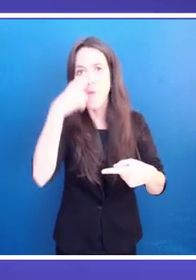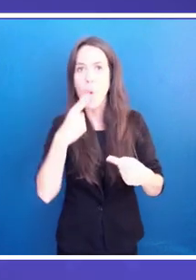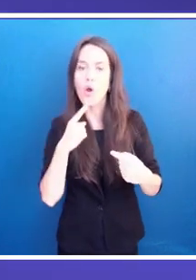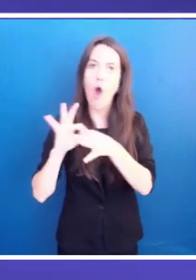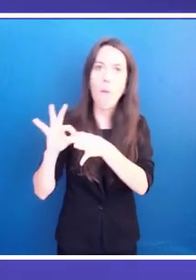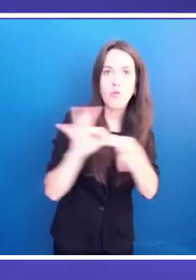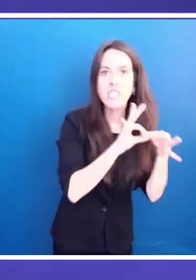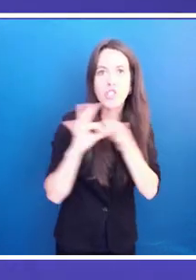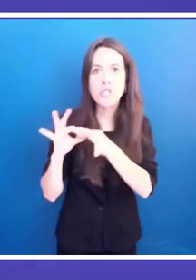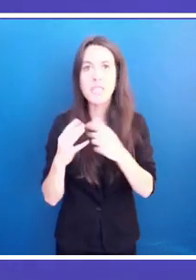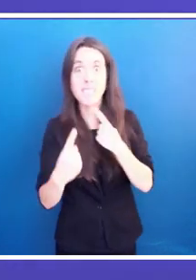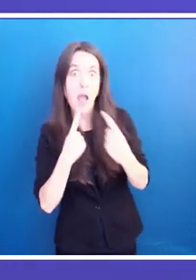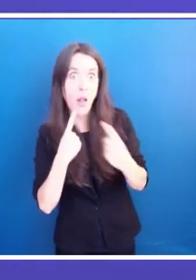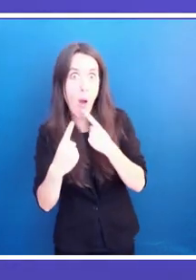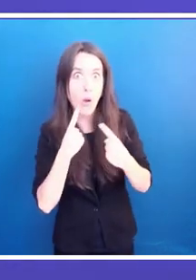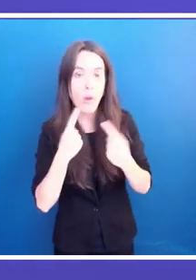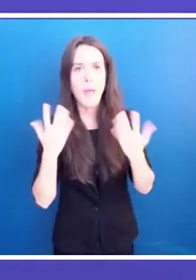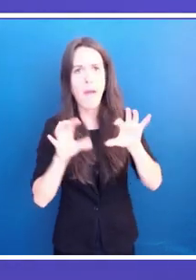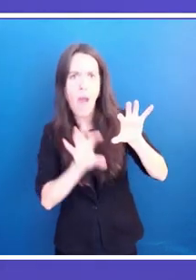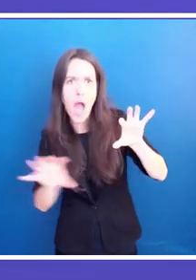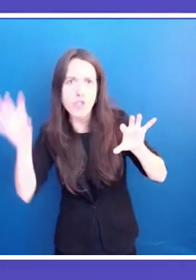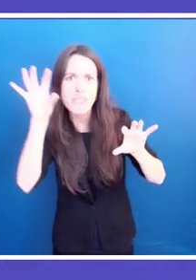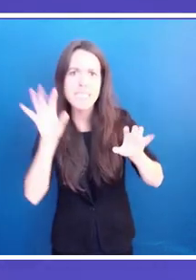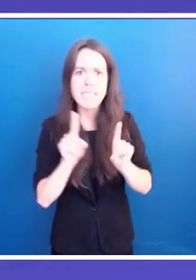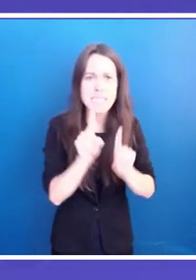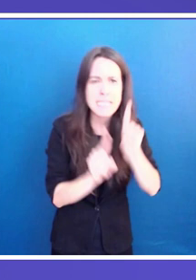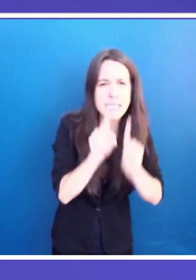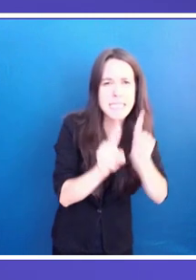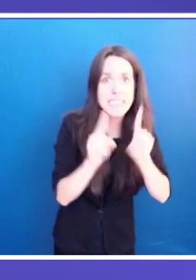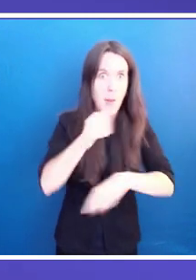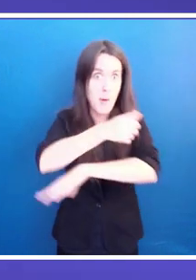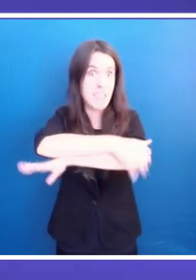different countries and cities on the Mediterranean coast.